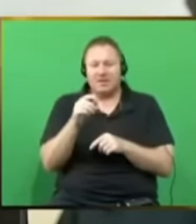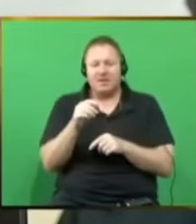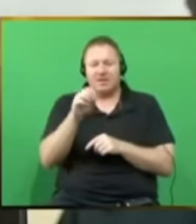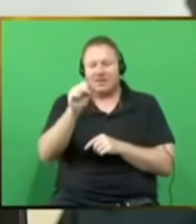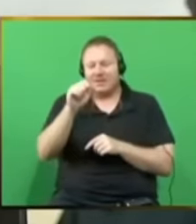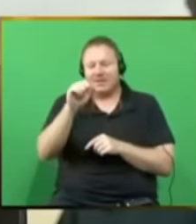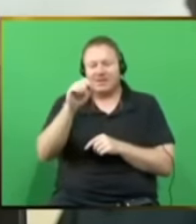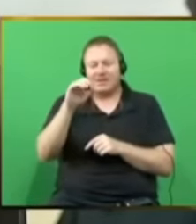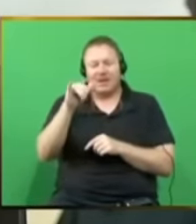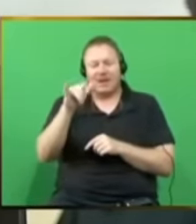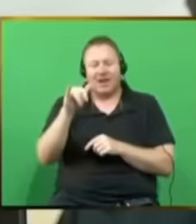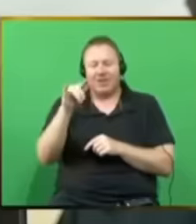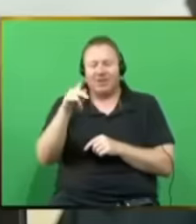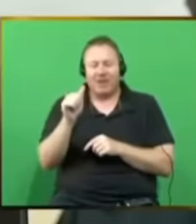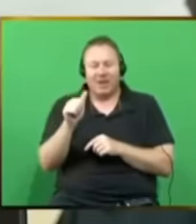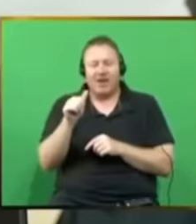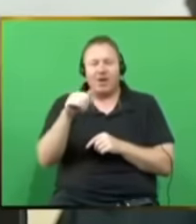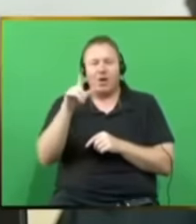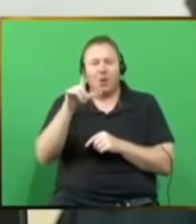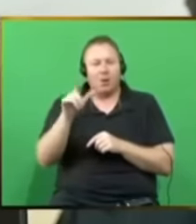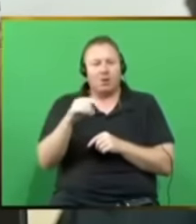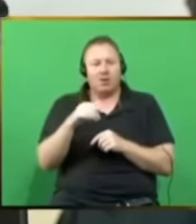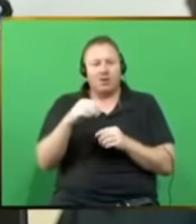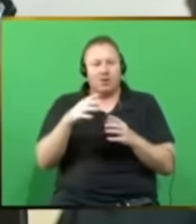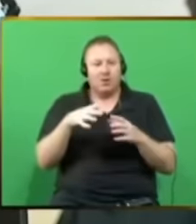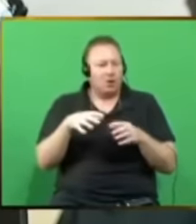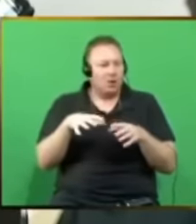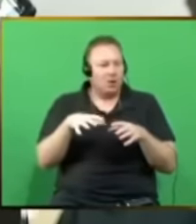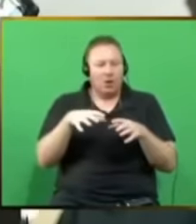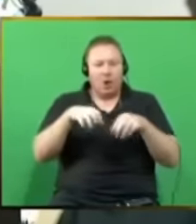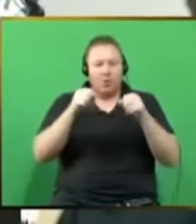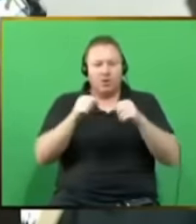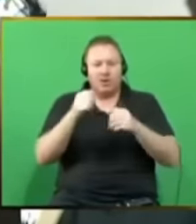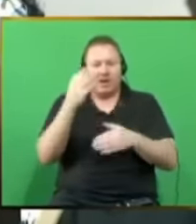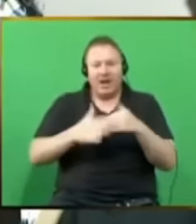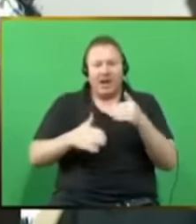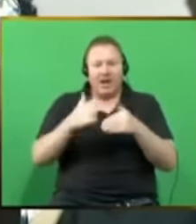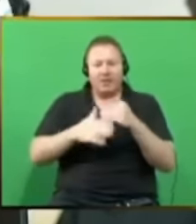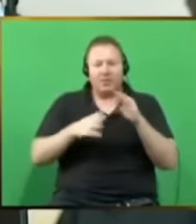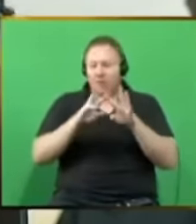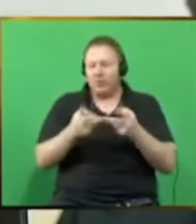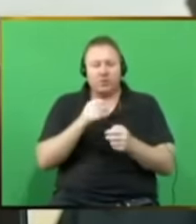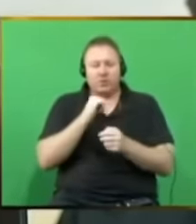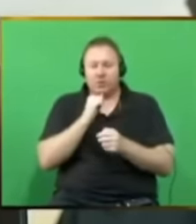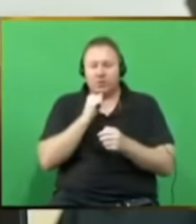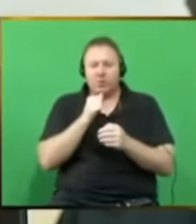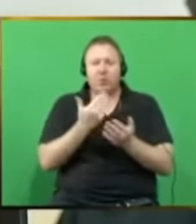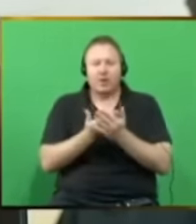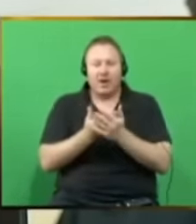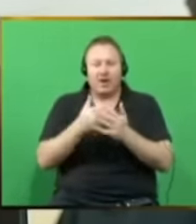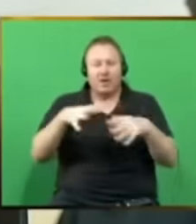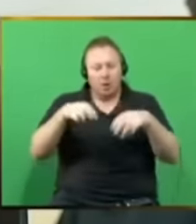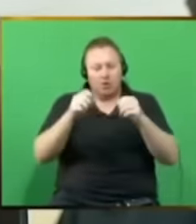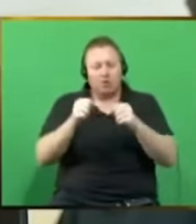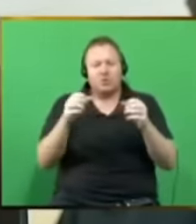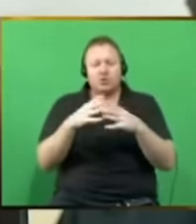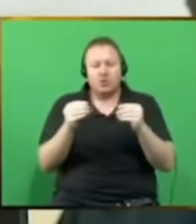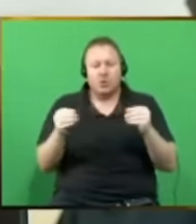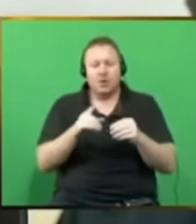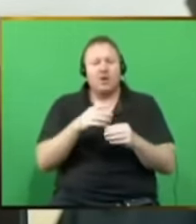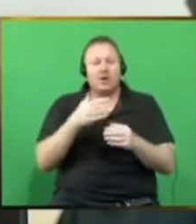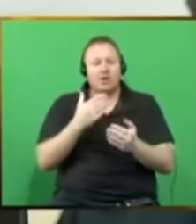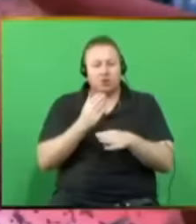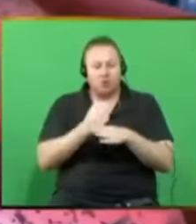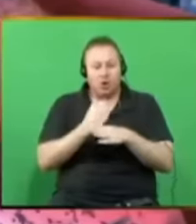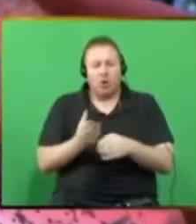load shedding is not the end of the world. We will make sure that we solve the energy crisis so that you can find a job, so that you can